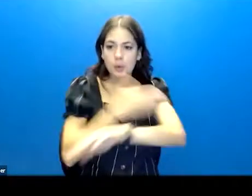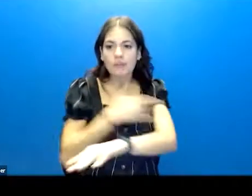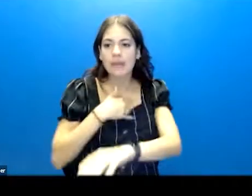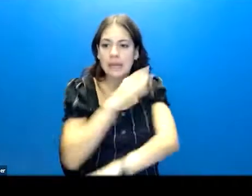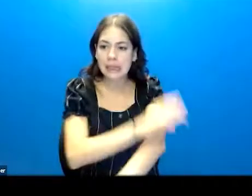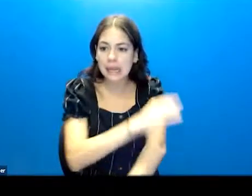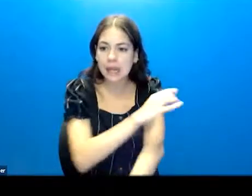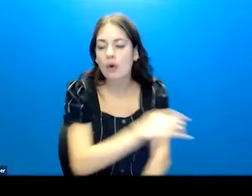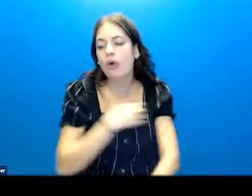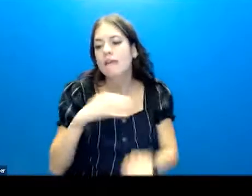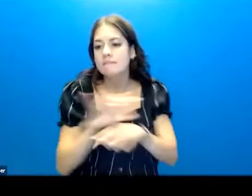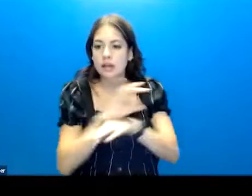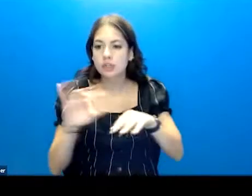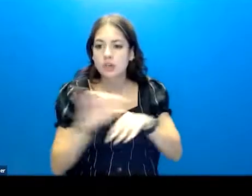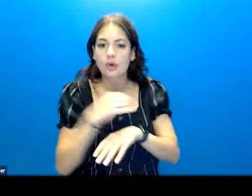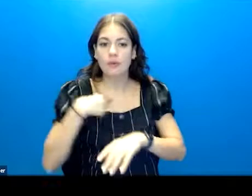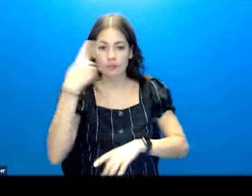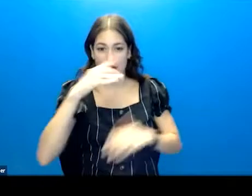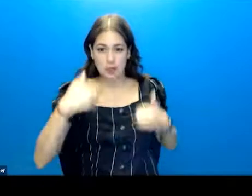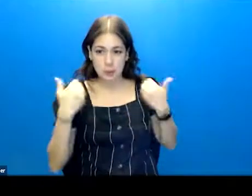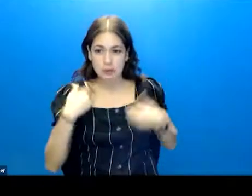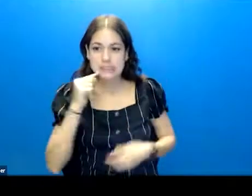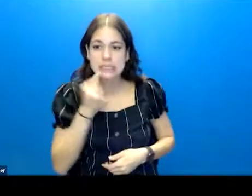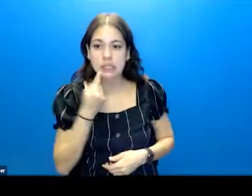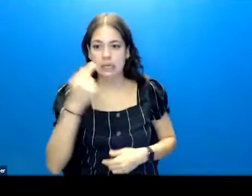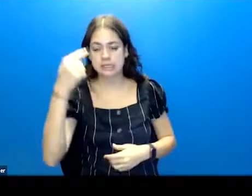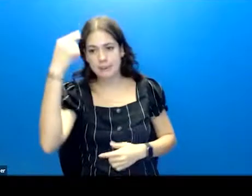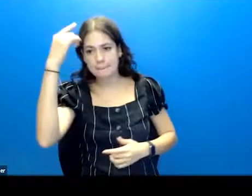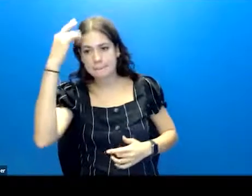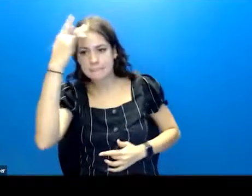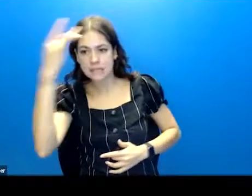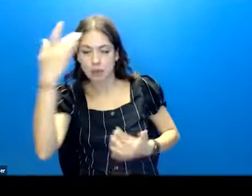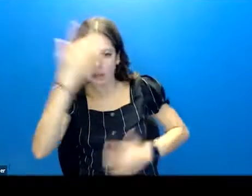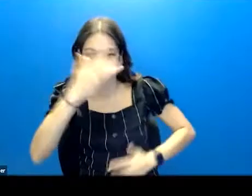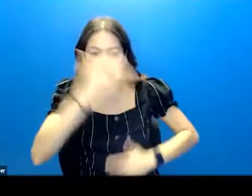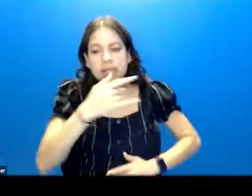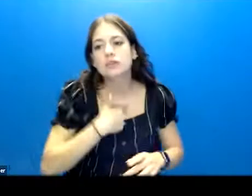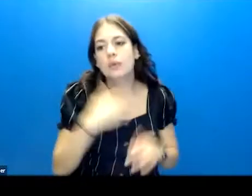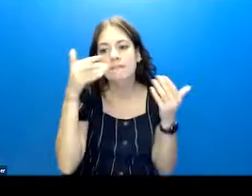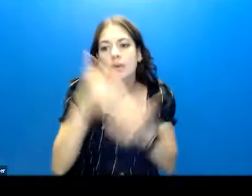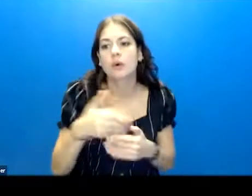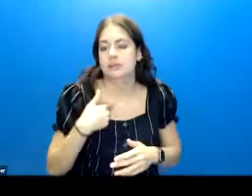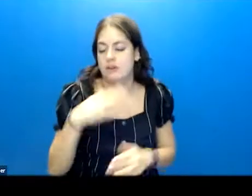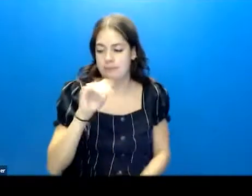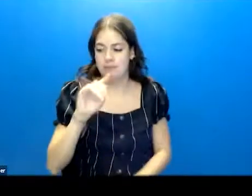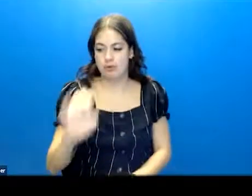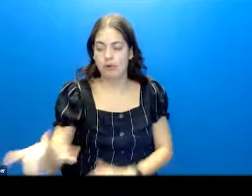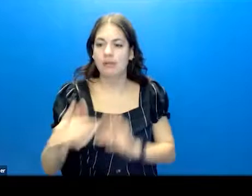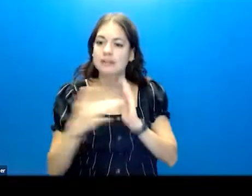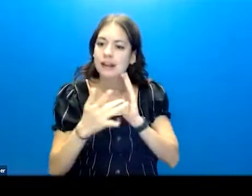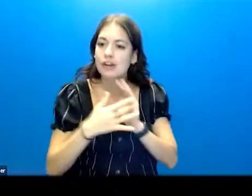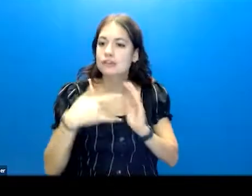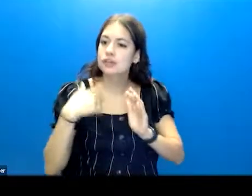functional outcomes for youth with serious mental illness with a focus on mobile health technology. She's the Principal